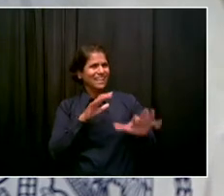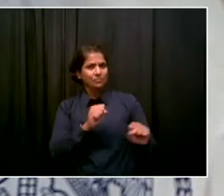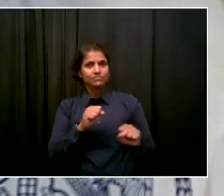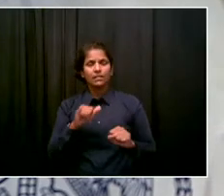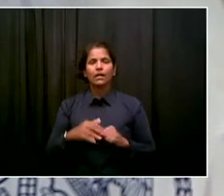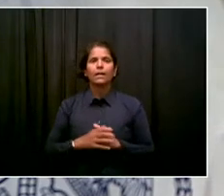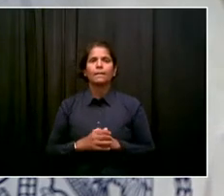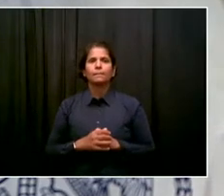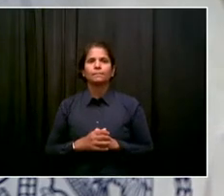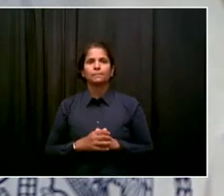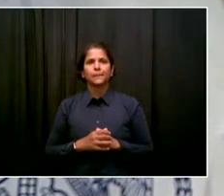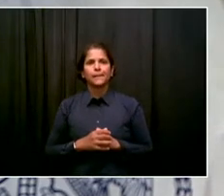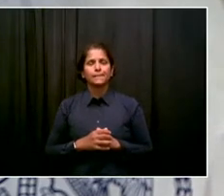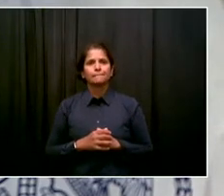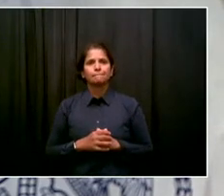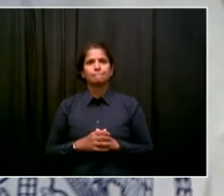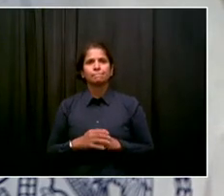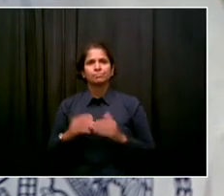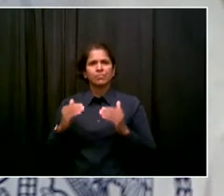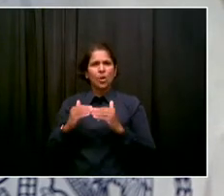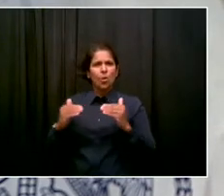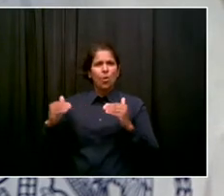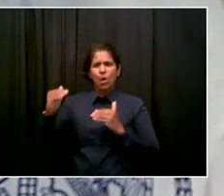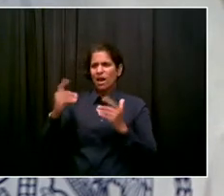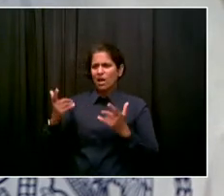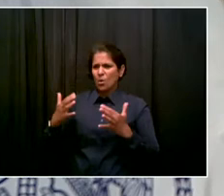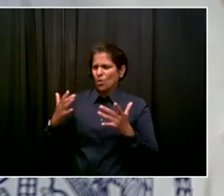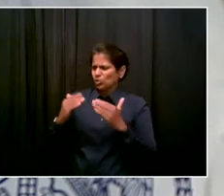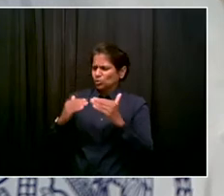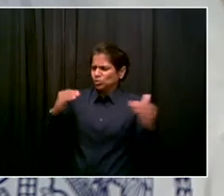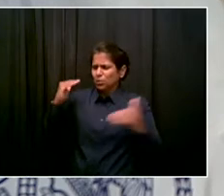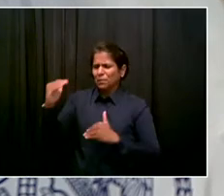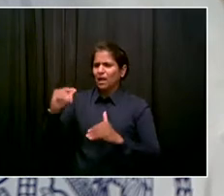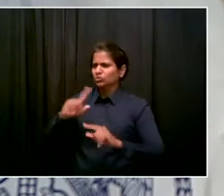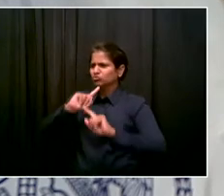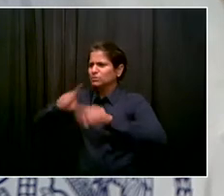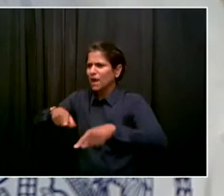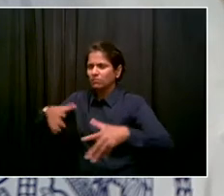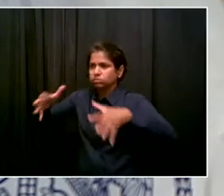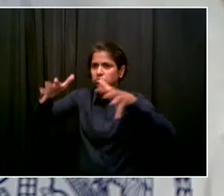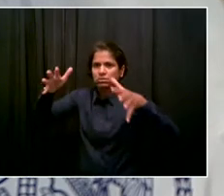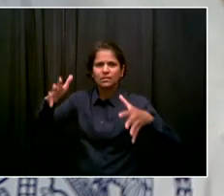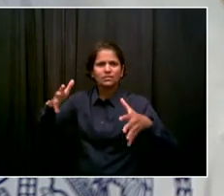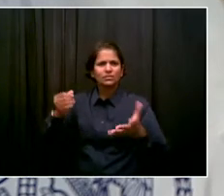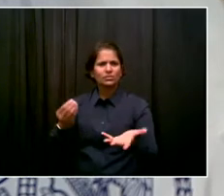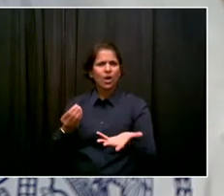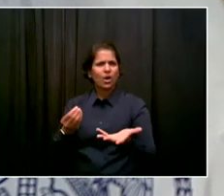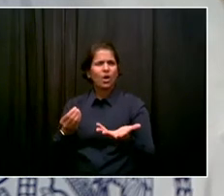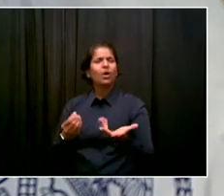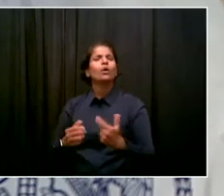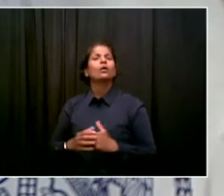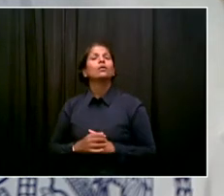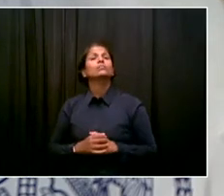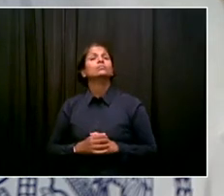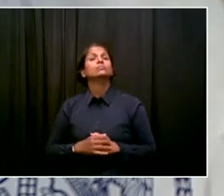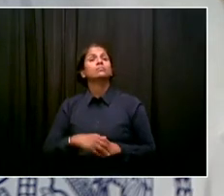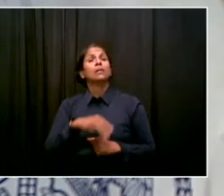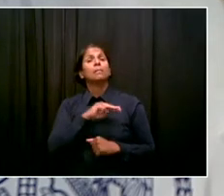Yeah, and I appreciate the question, Sean, because we all use that term. We're all used to that term.